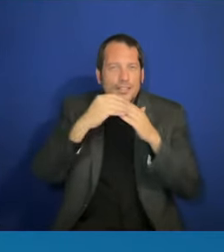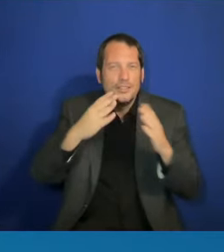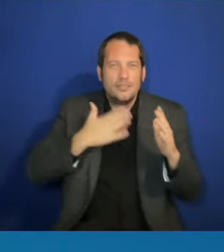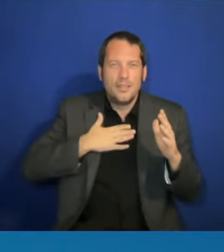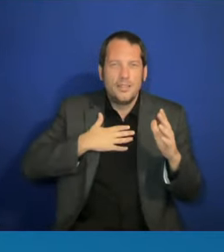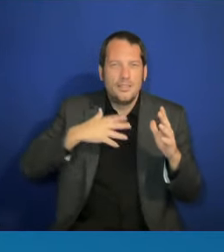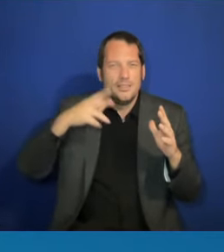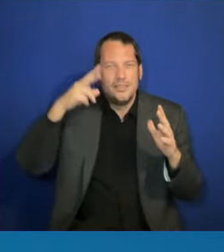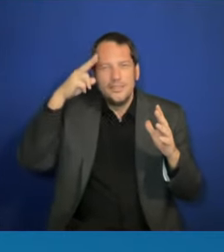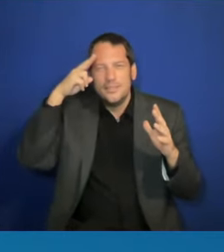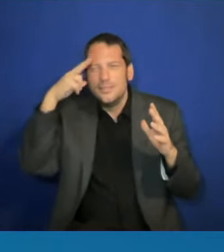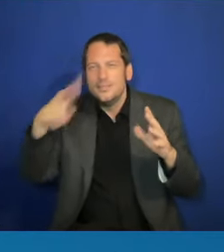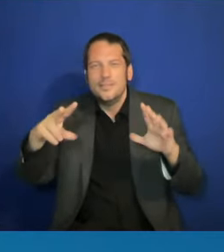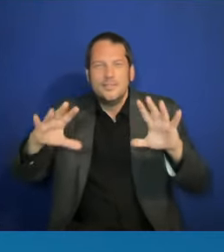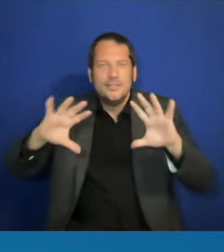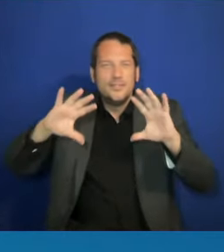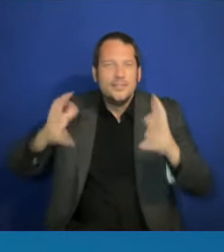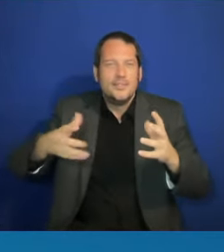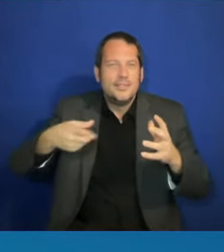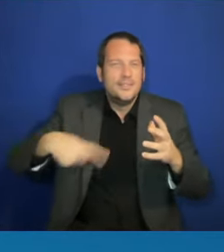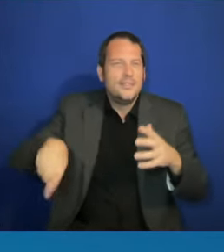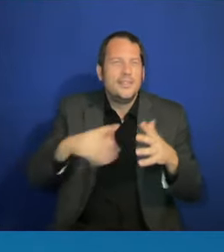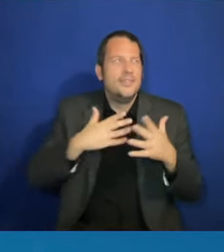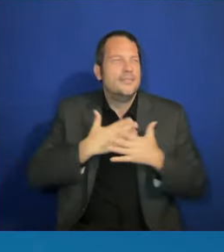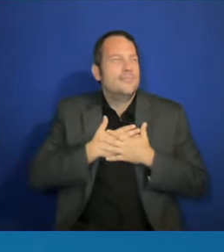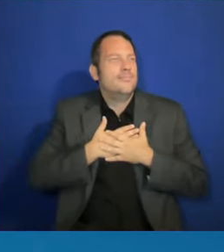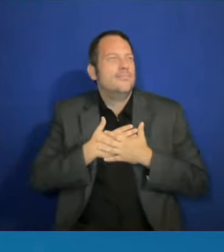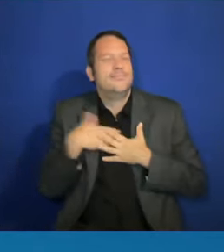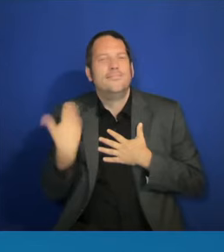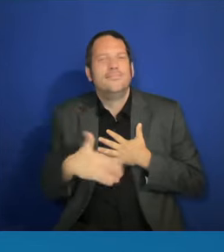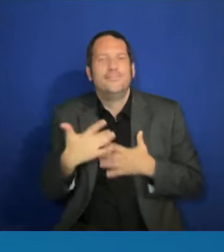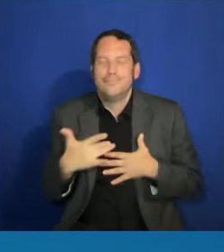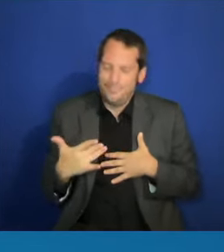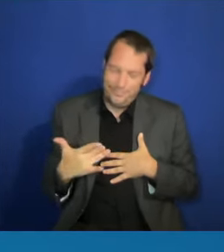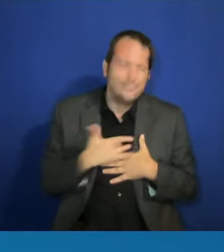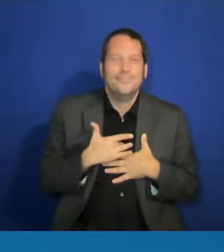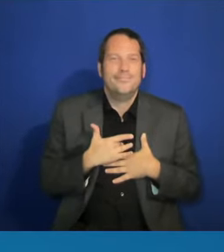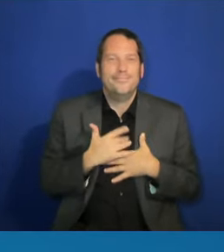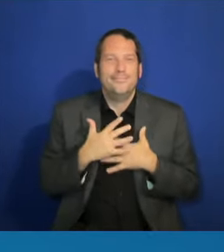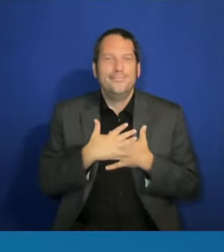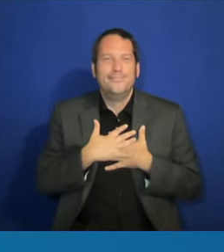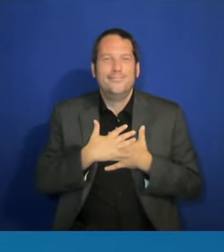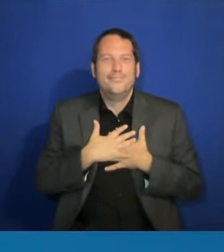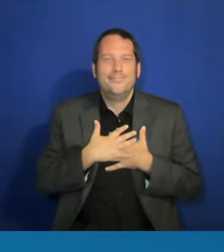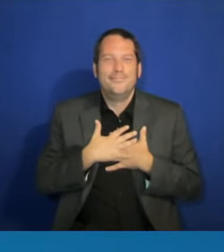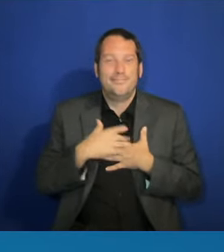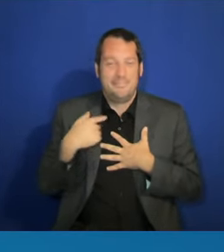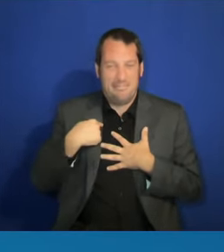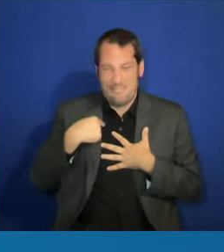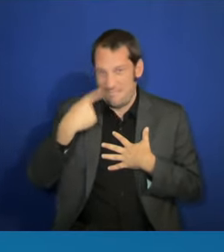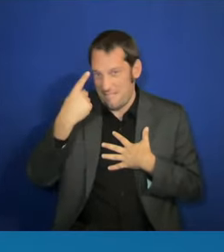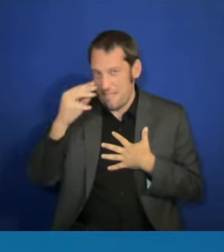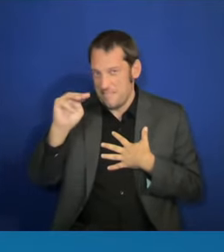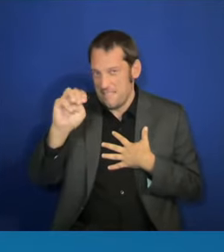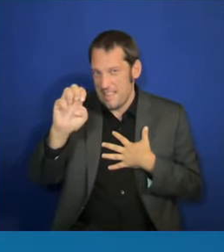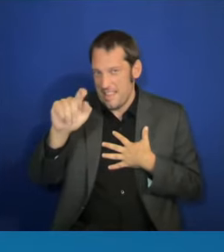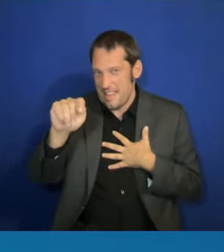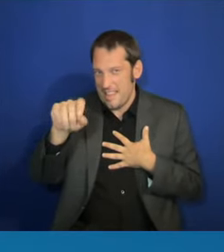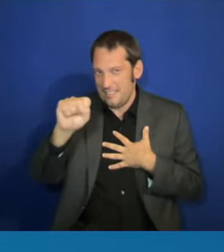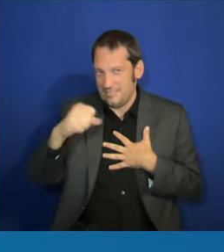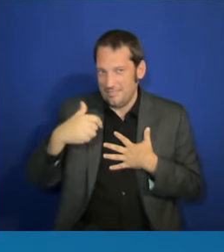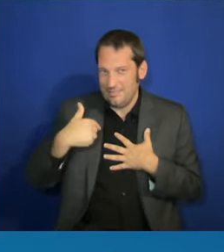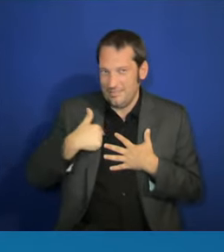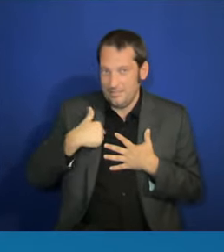heartwarming. Now, you see my Mets hats. I'm also a Jets fan, so you know I always have resting asshole